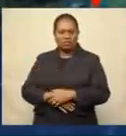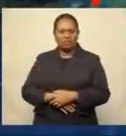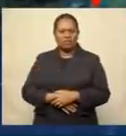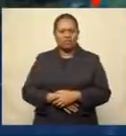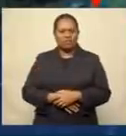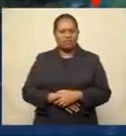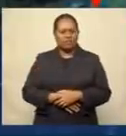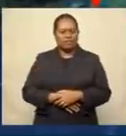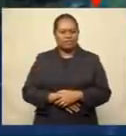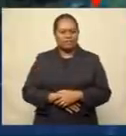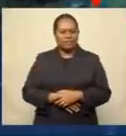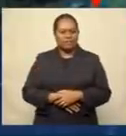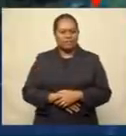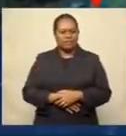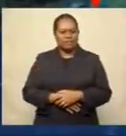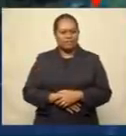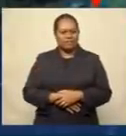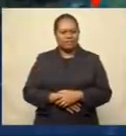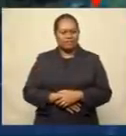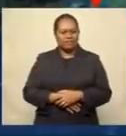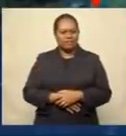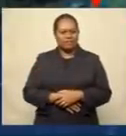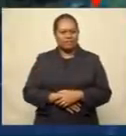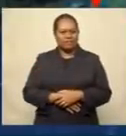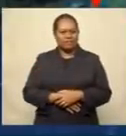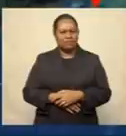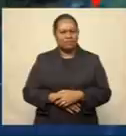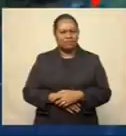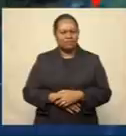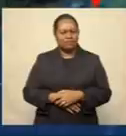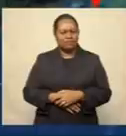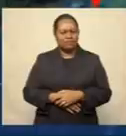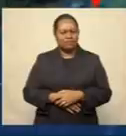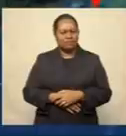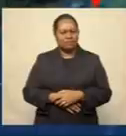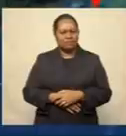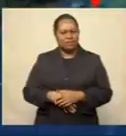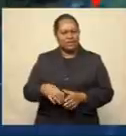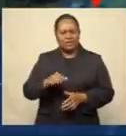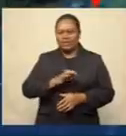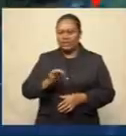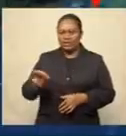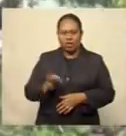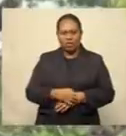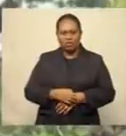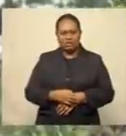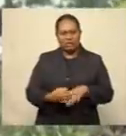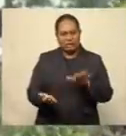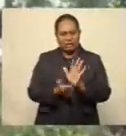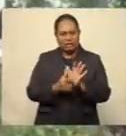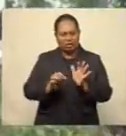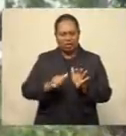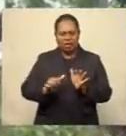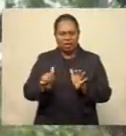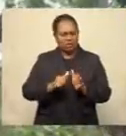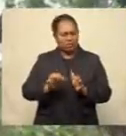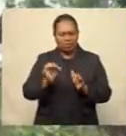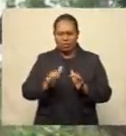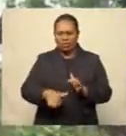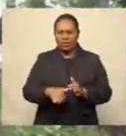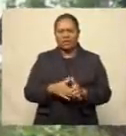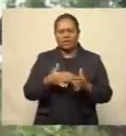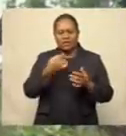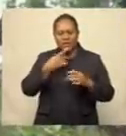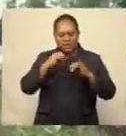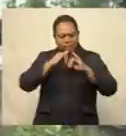an option. That is, uh, that is not only illegal, it is also inhumane. The Consumer Council is also